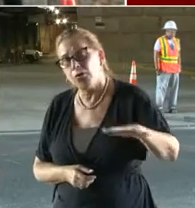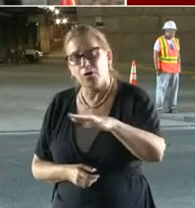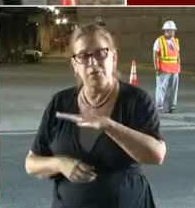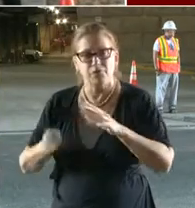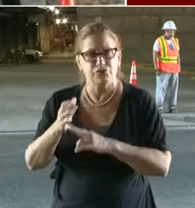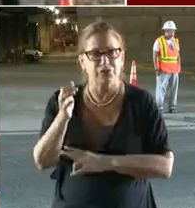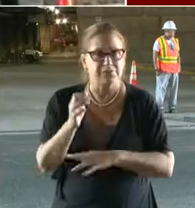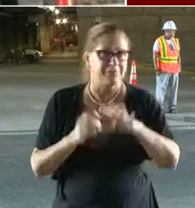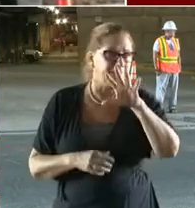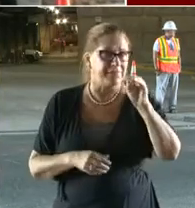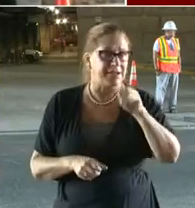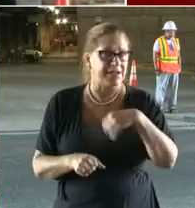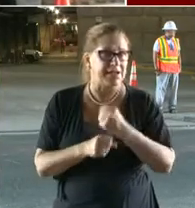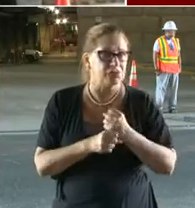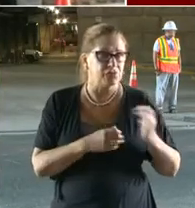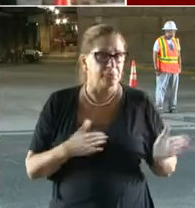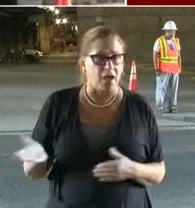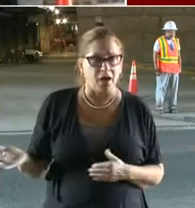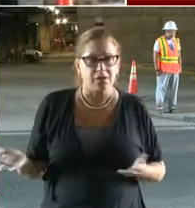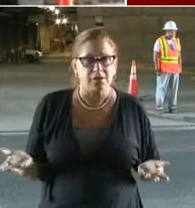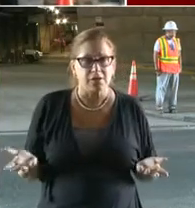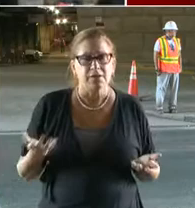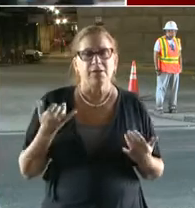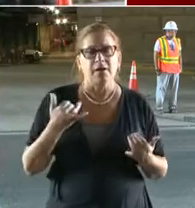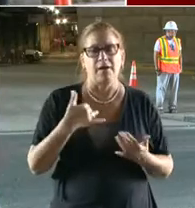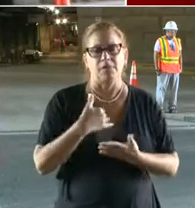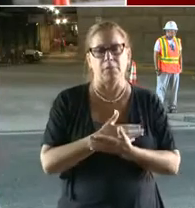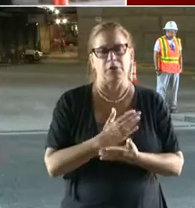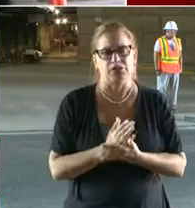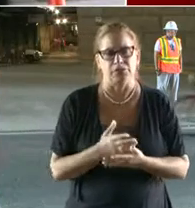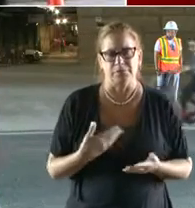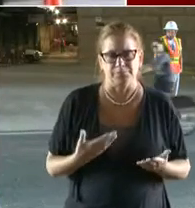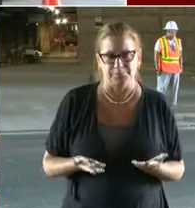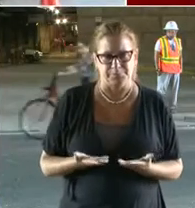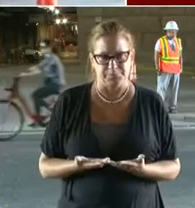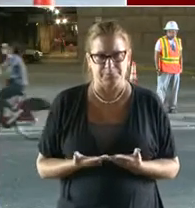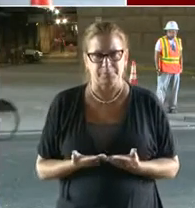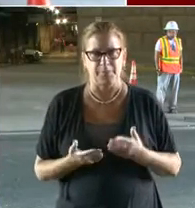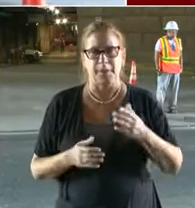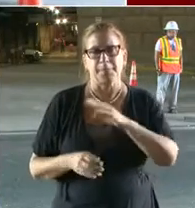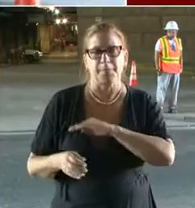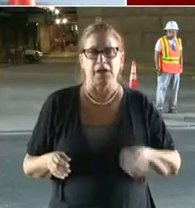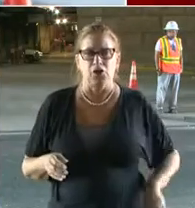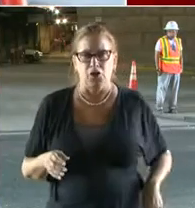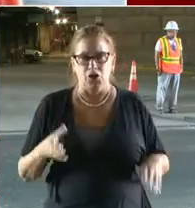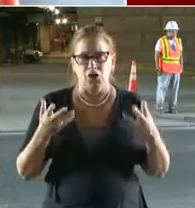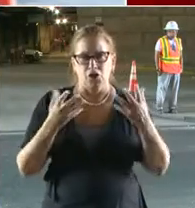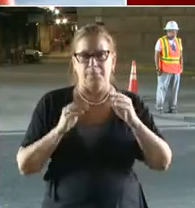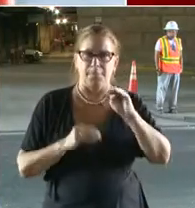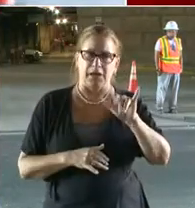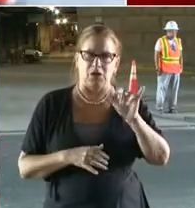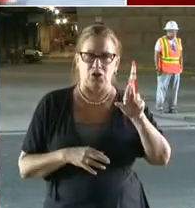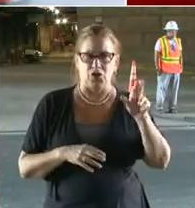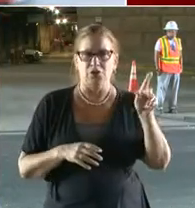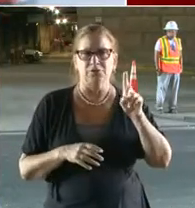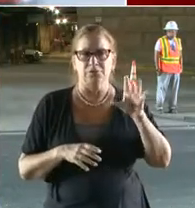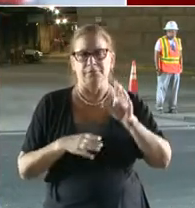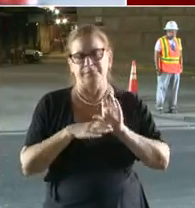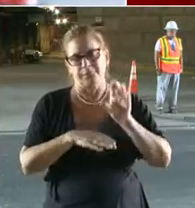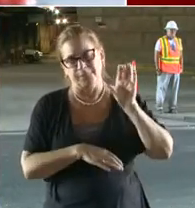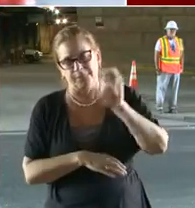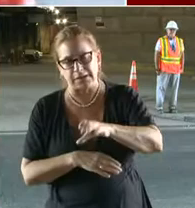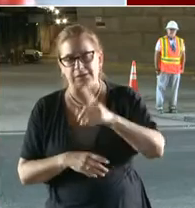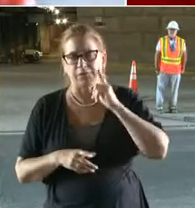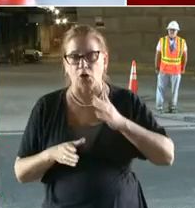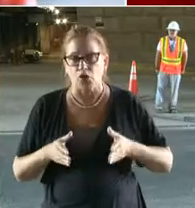say is that again, just in this budget alone, the mayor has really made a major investment to make sure that our roadways, our bridges and our tunnels are in a state of good repair. And so